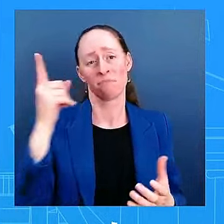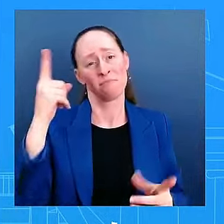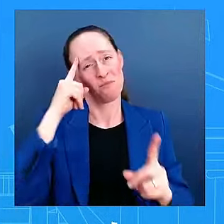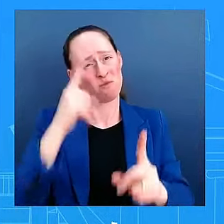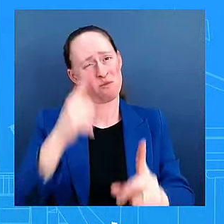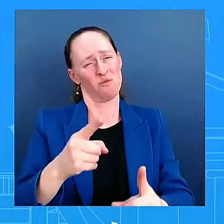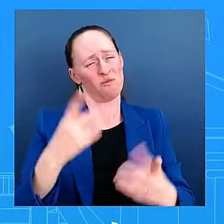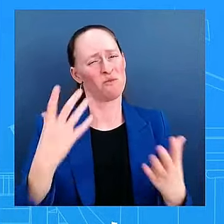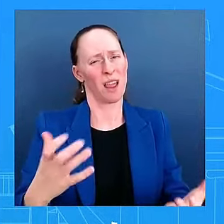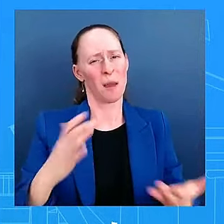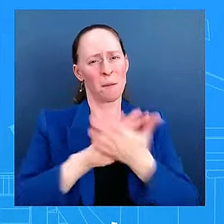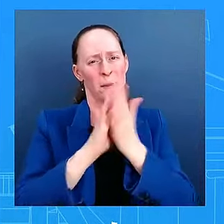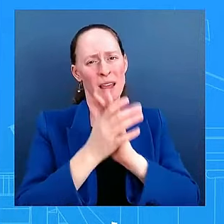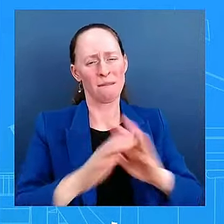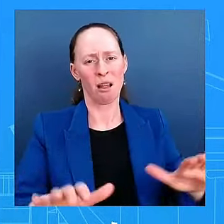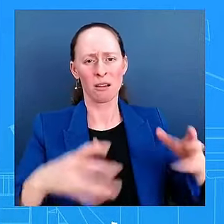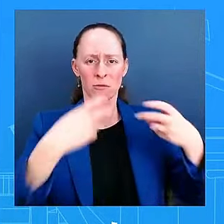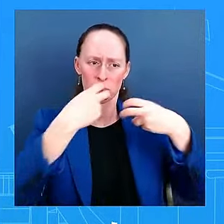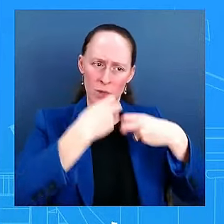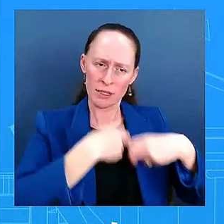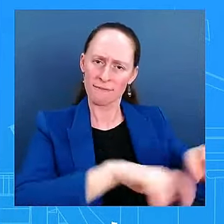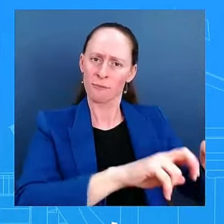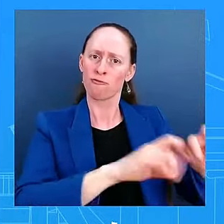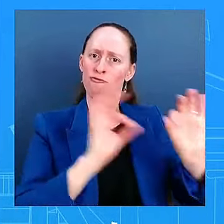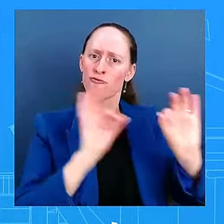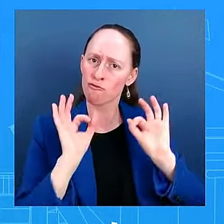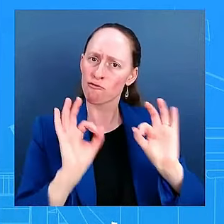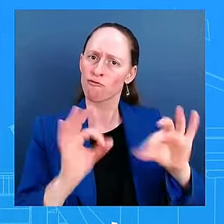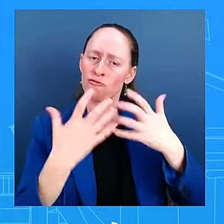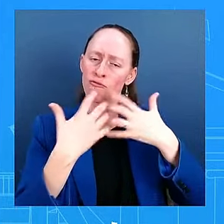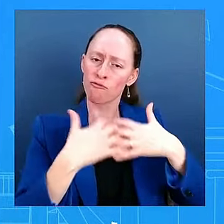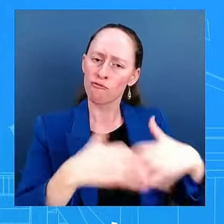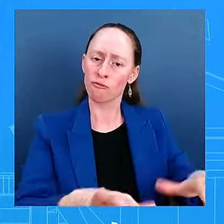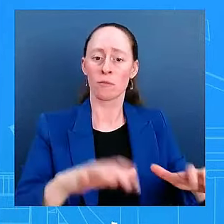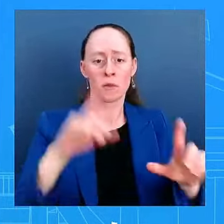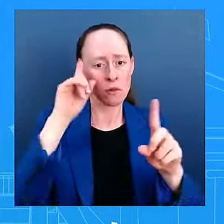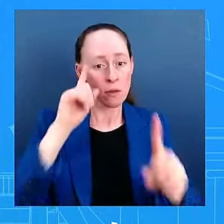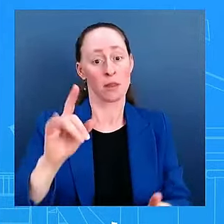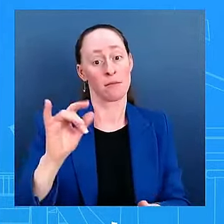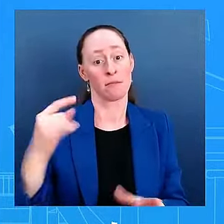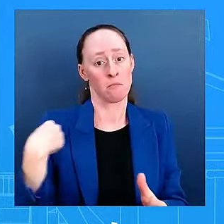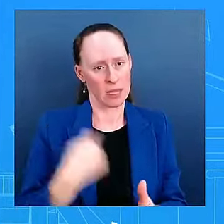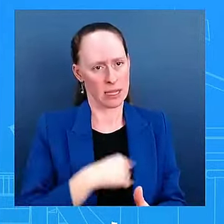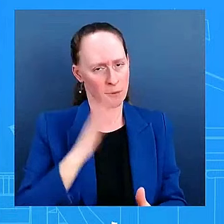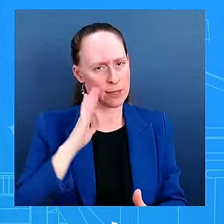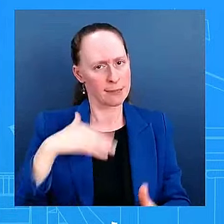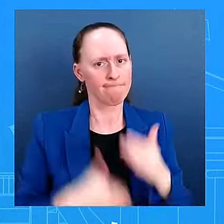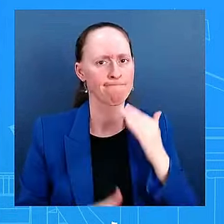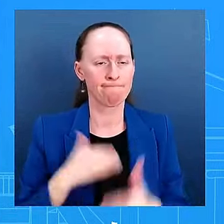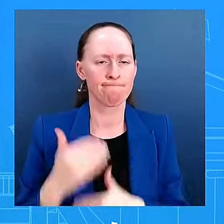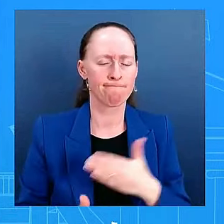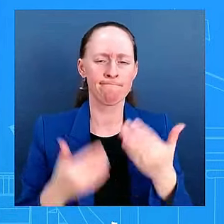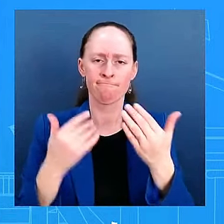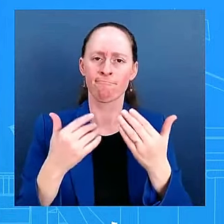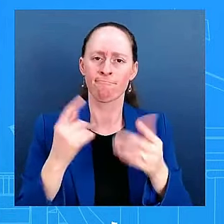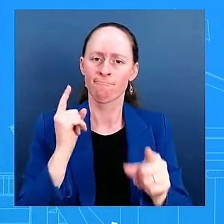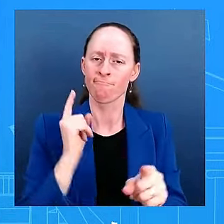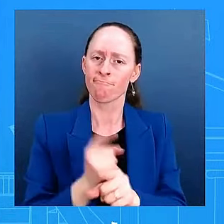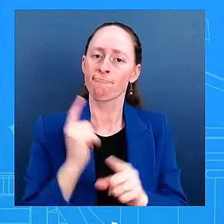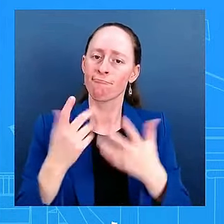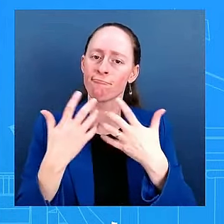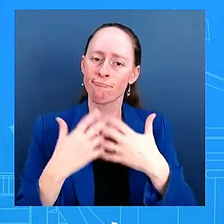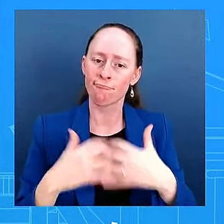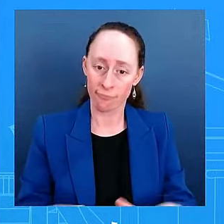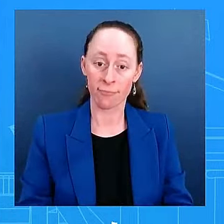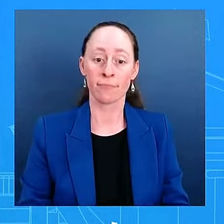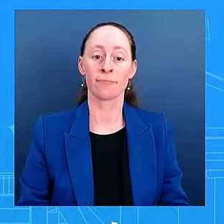the Biden-Harris administration. And so that is what you saw. That's what you're going to see. That's what you heard from him. You heard that from the vice president as